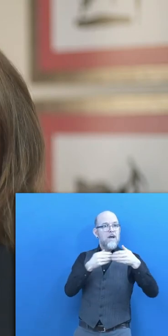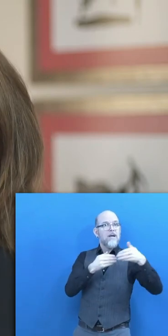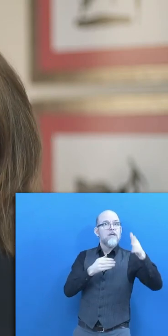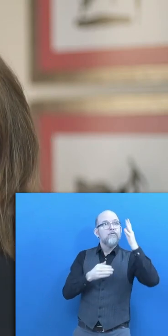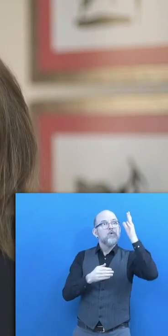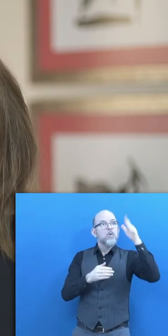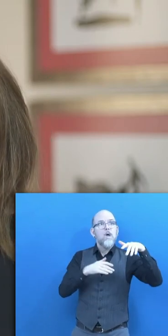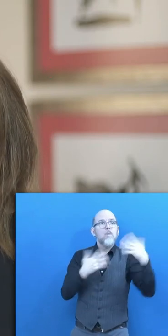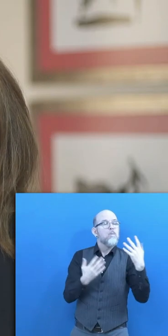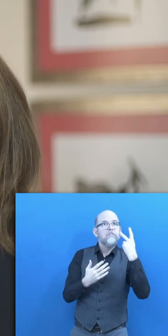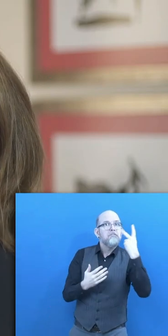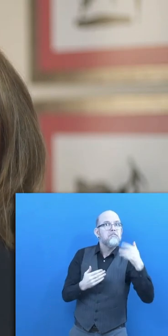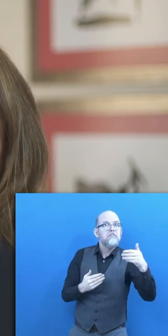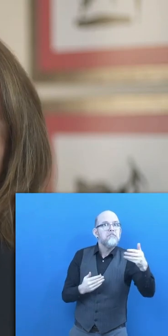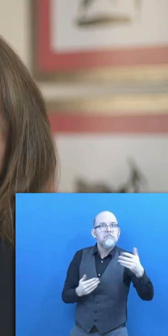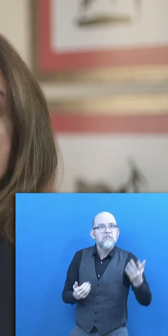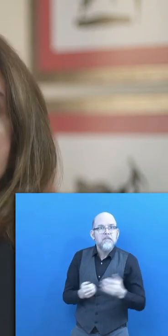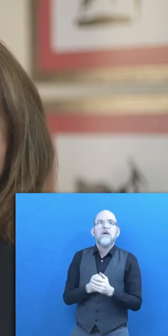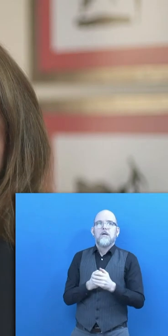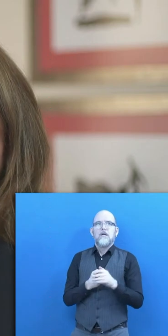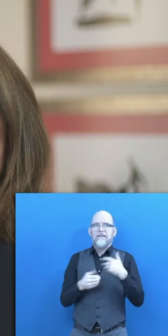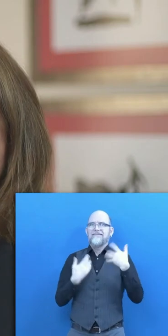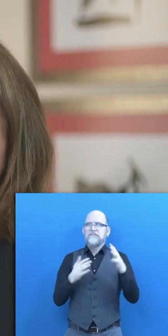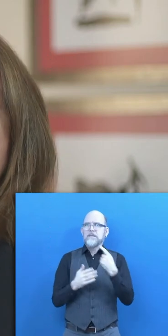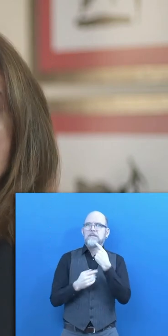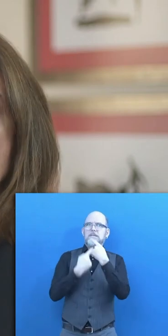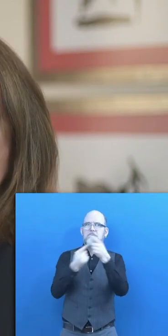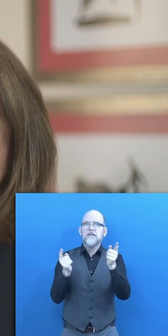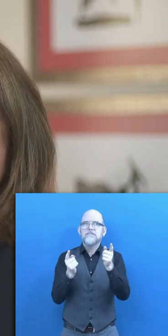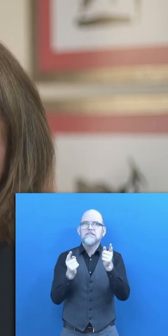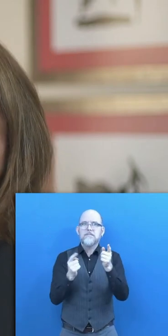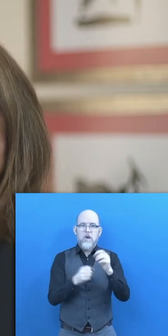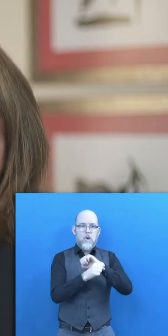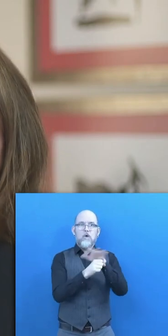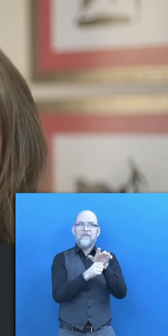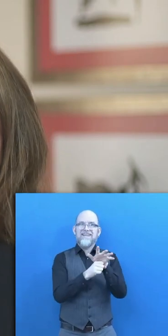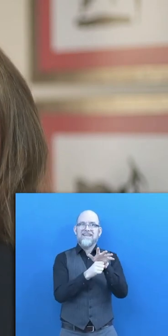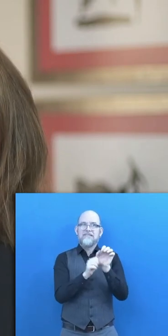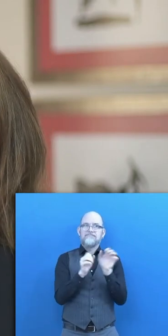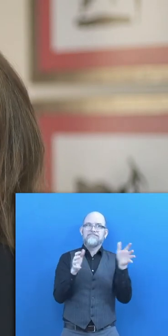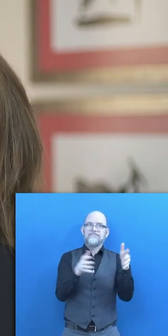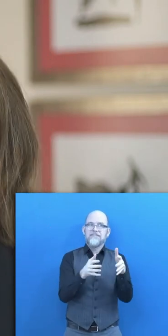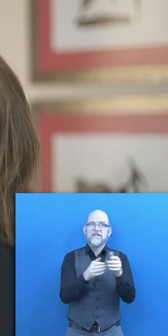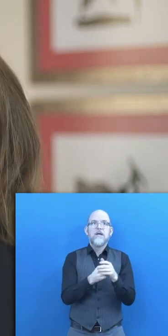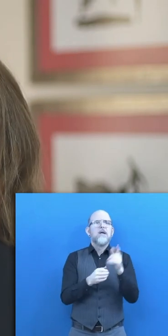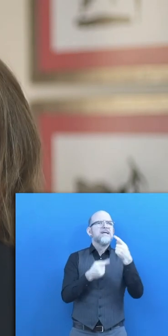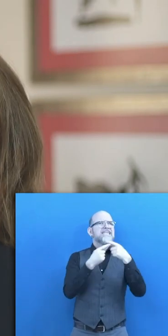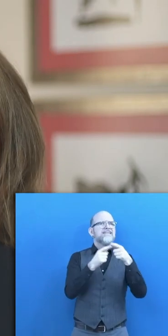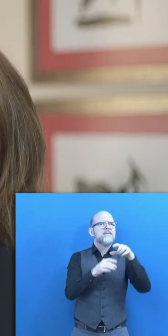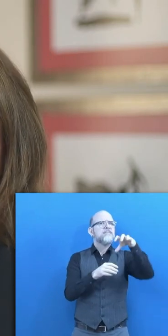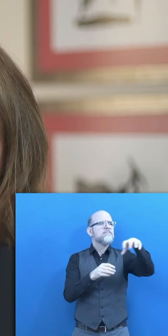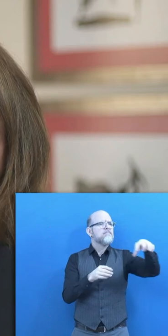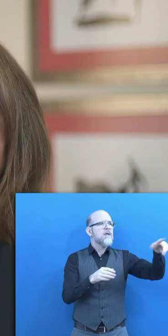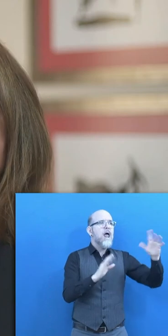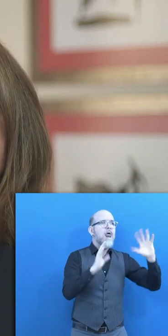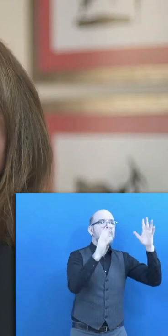in the future. As I just mentioned, COVID-19 has changed almost every aspect of our